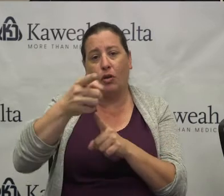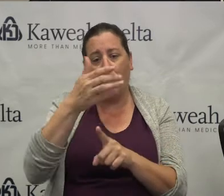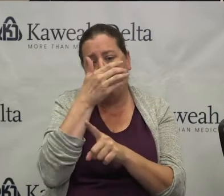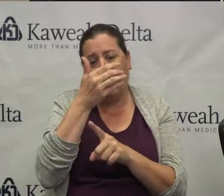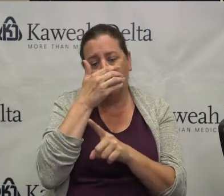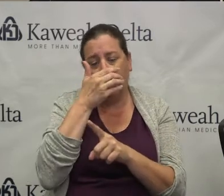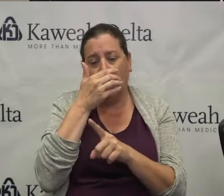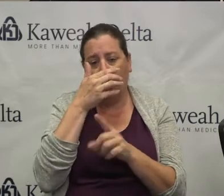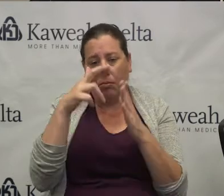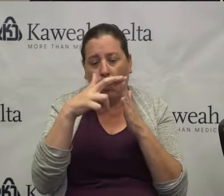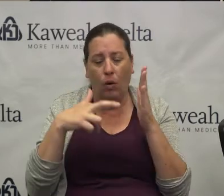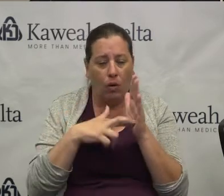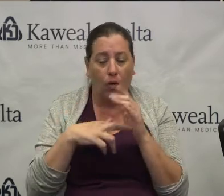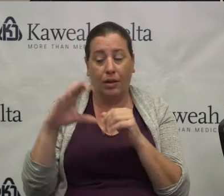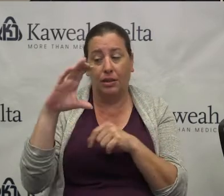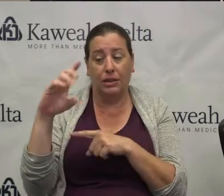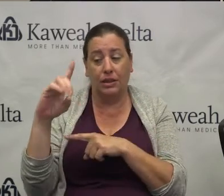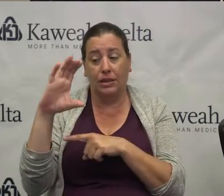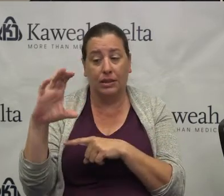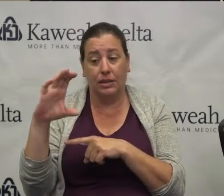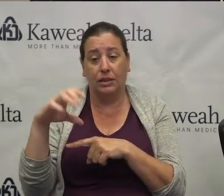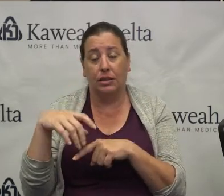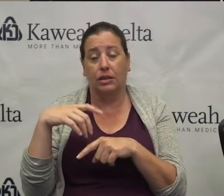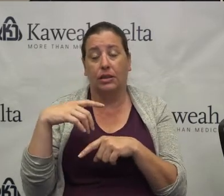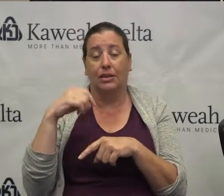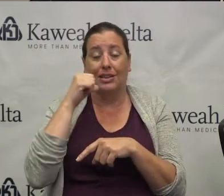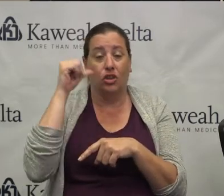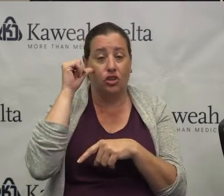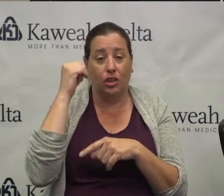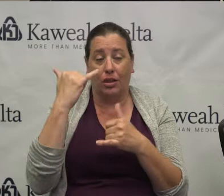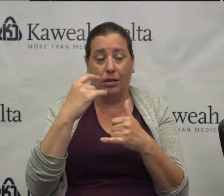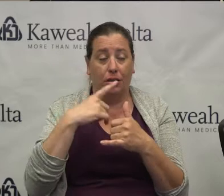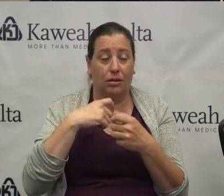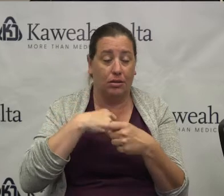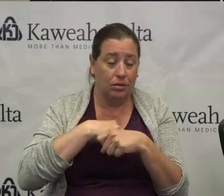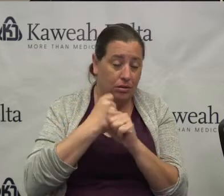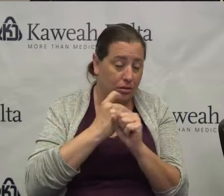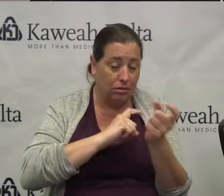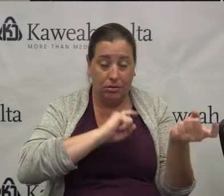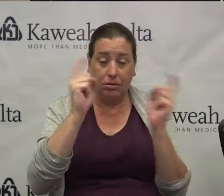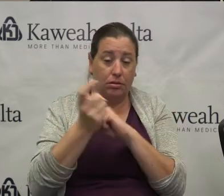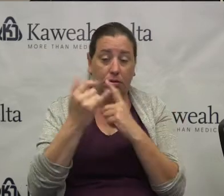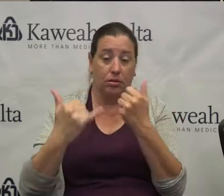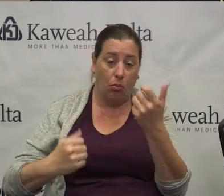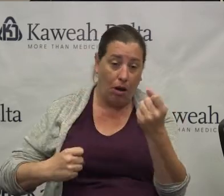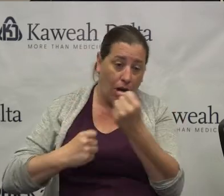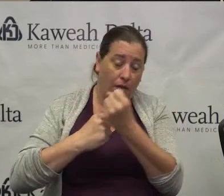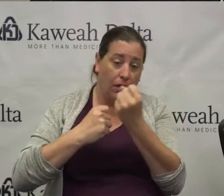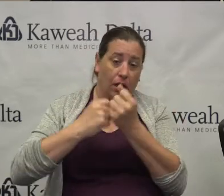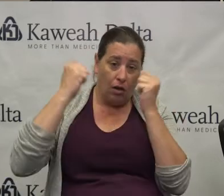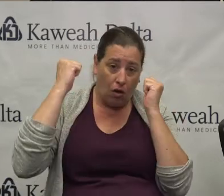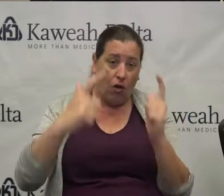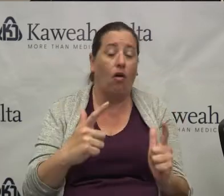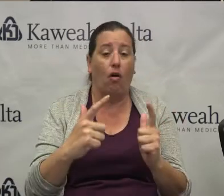CDC just yesterday made a huge right turn to now advocate that all health care workers